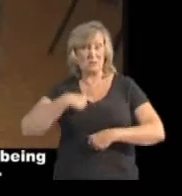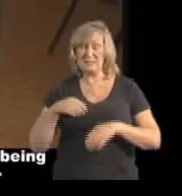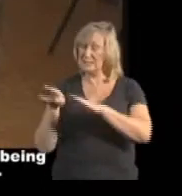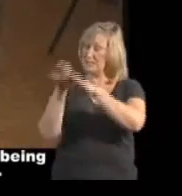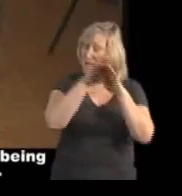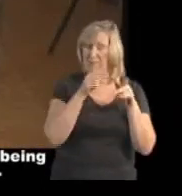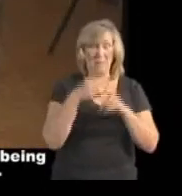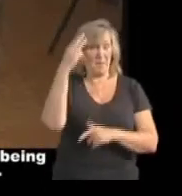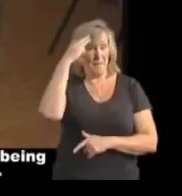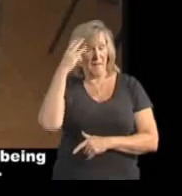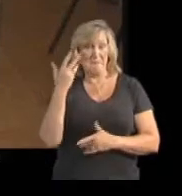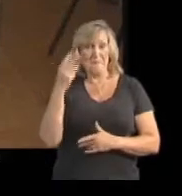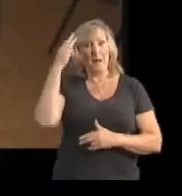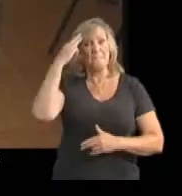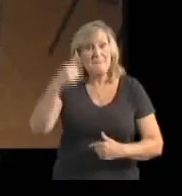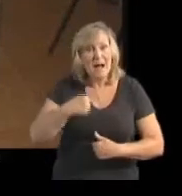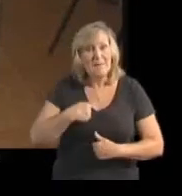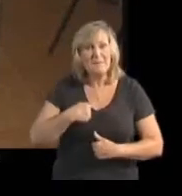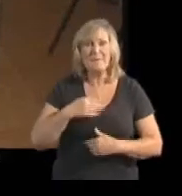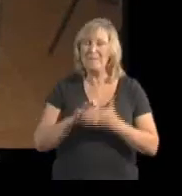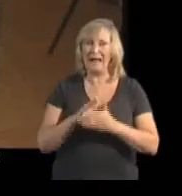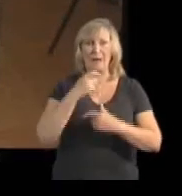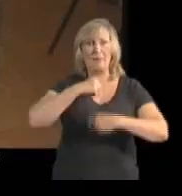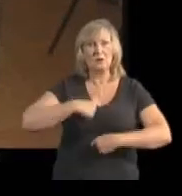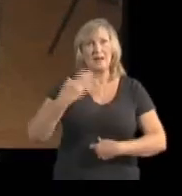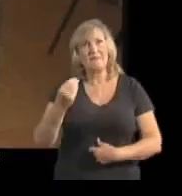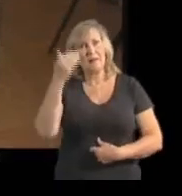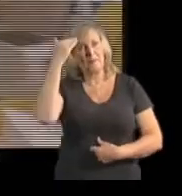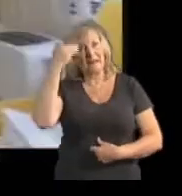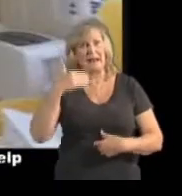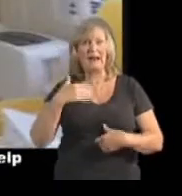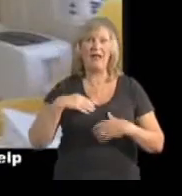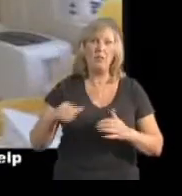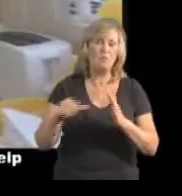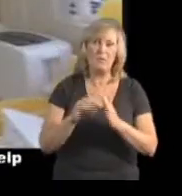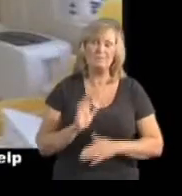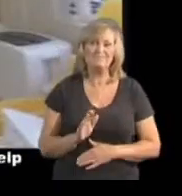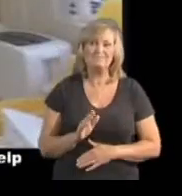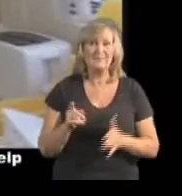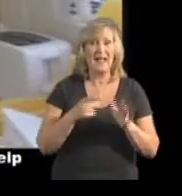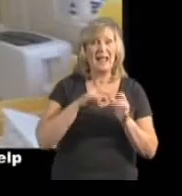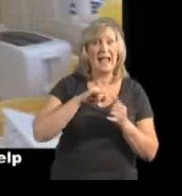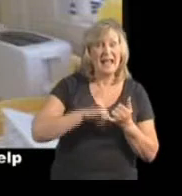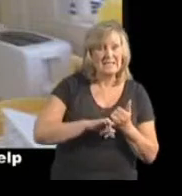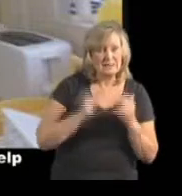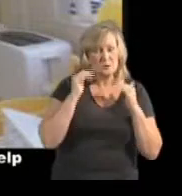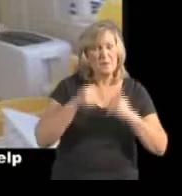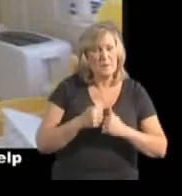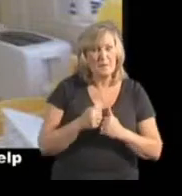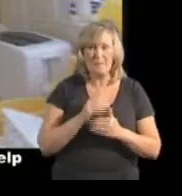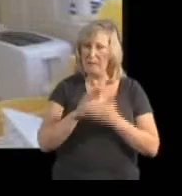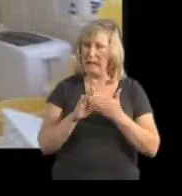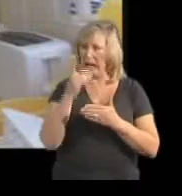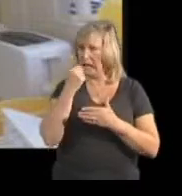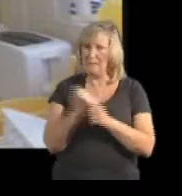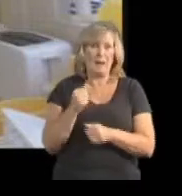like everyone else. Being a mum not the person with the mental health problems. AS is incurable but getting help has made me want